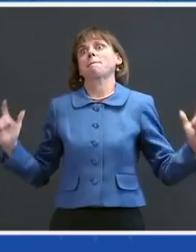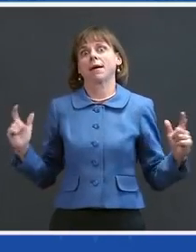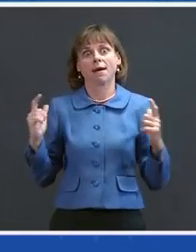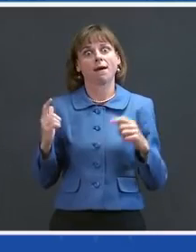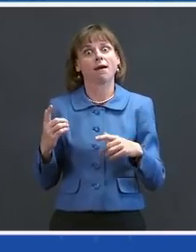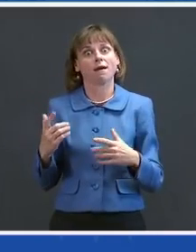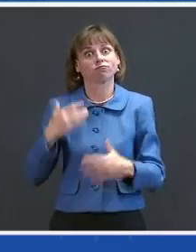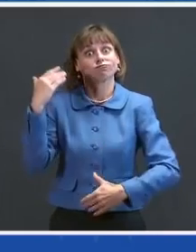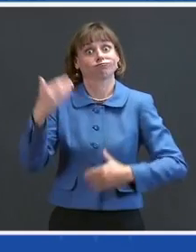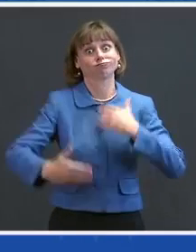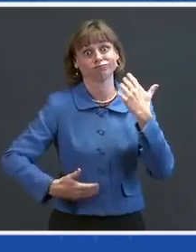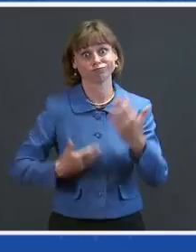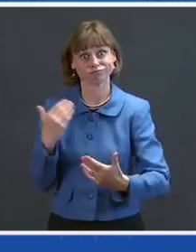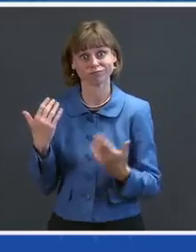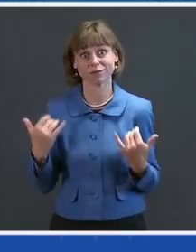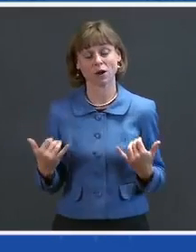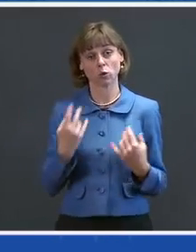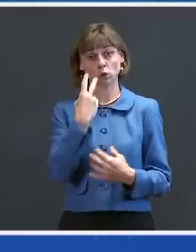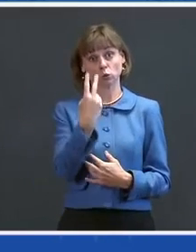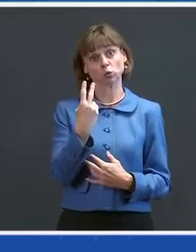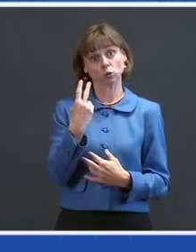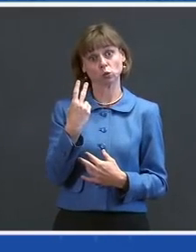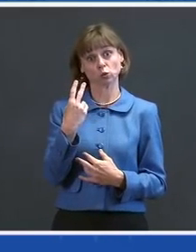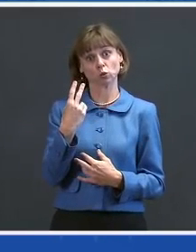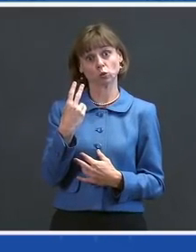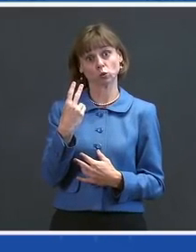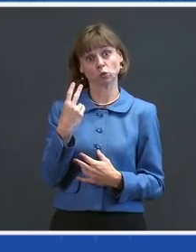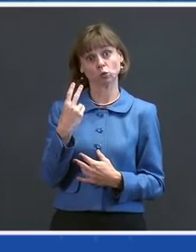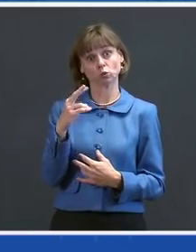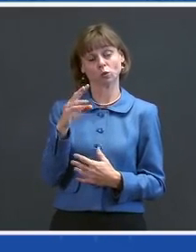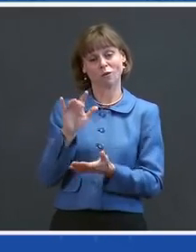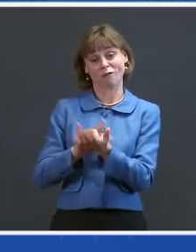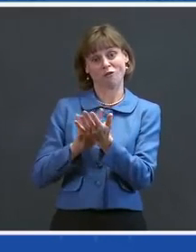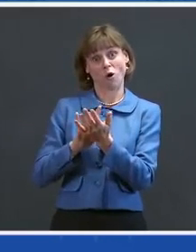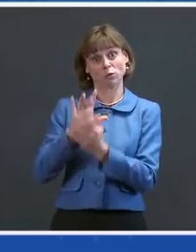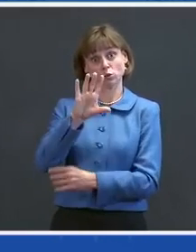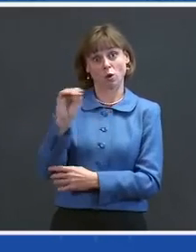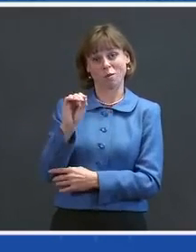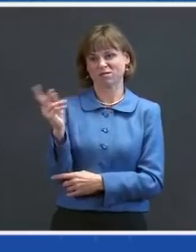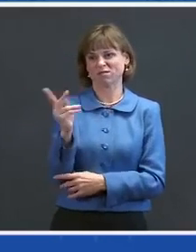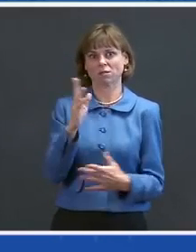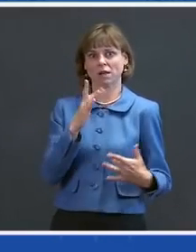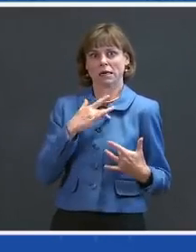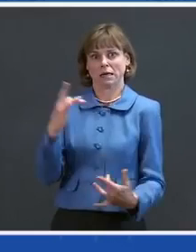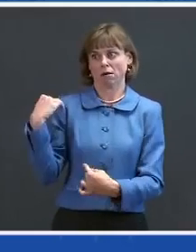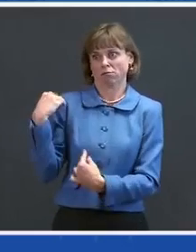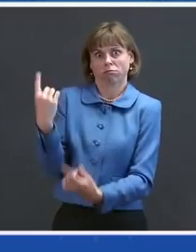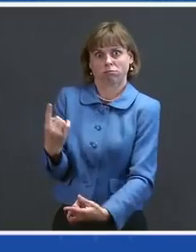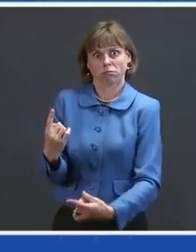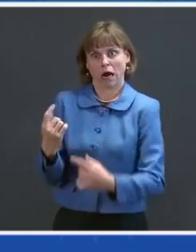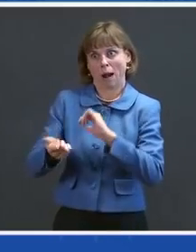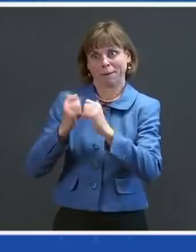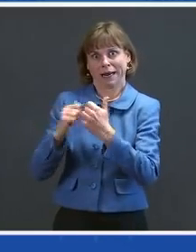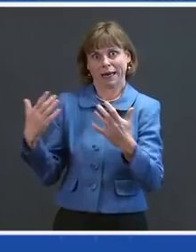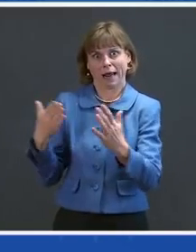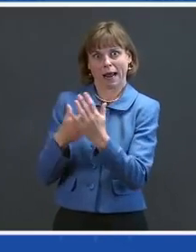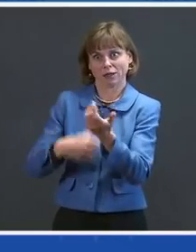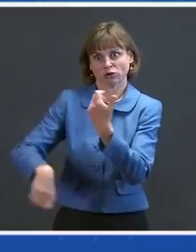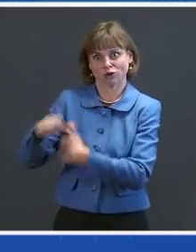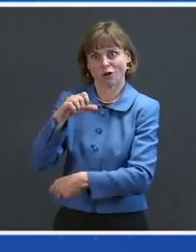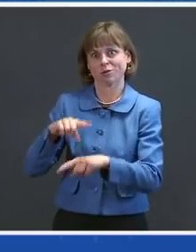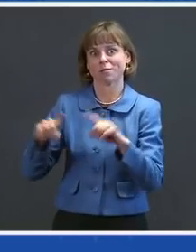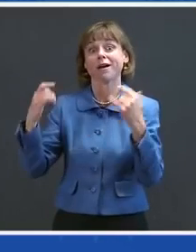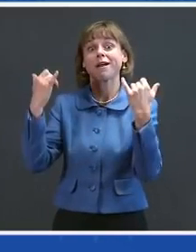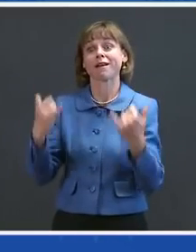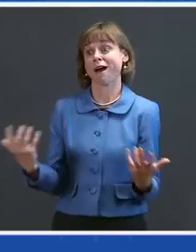healthcare and pharmaceutical companies in the world that are usually competitors are working together on the vaccine. Johnson